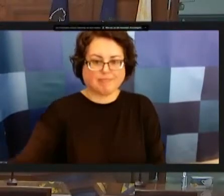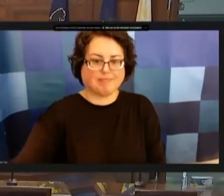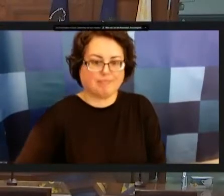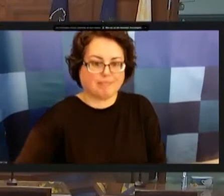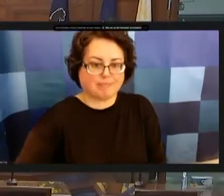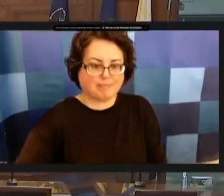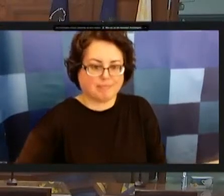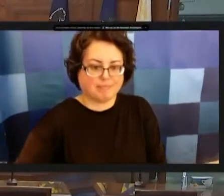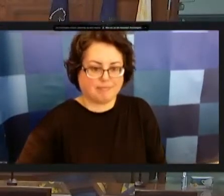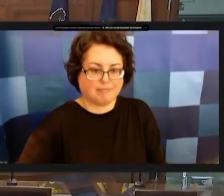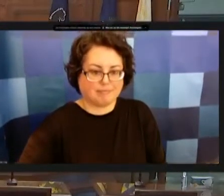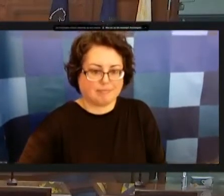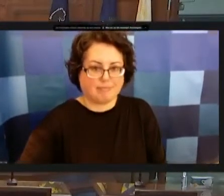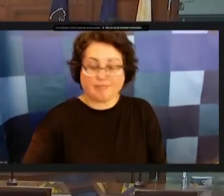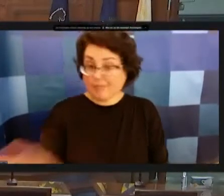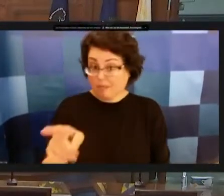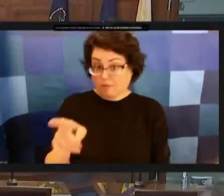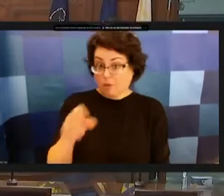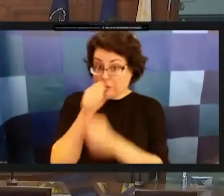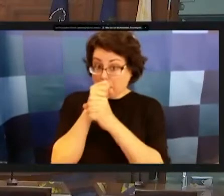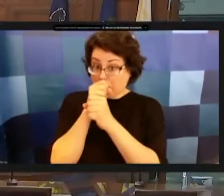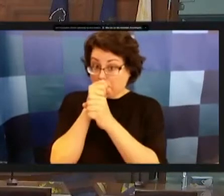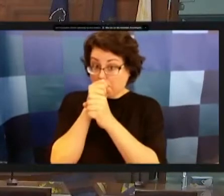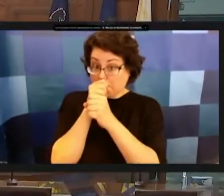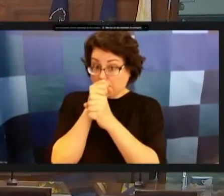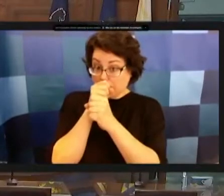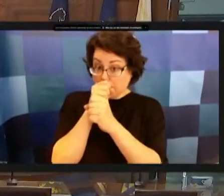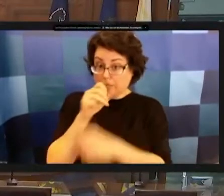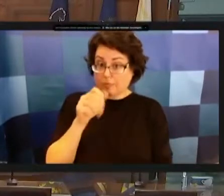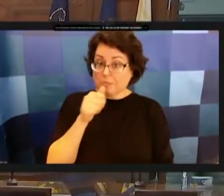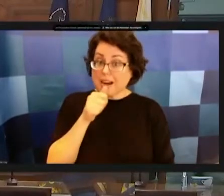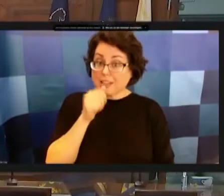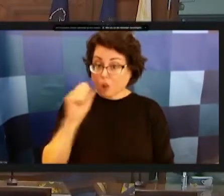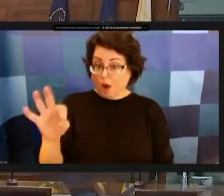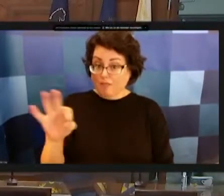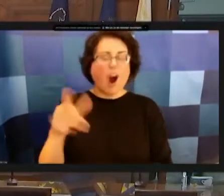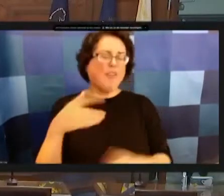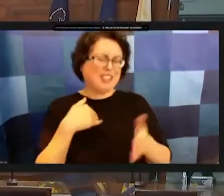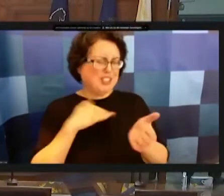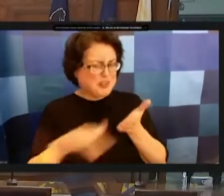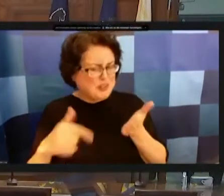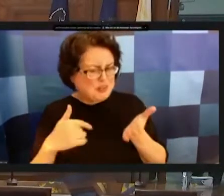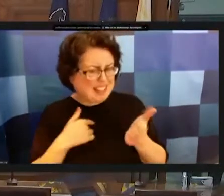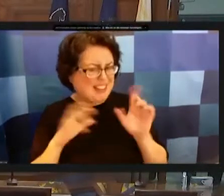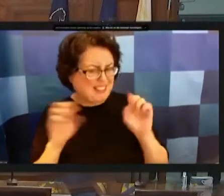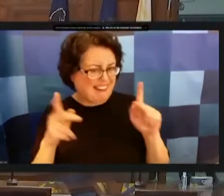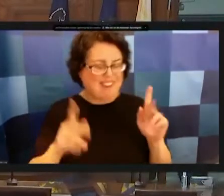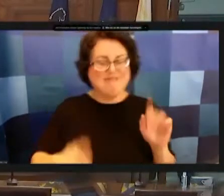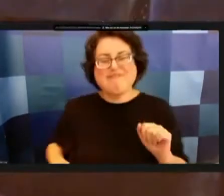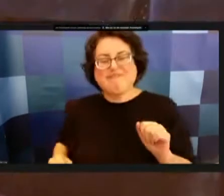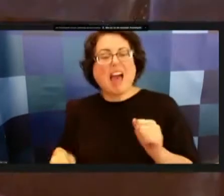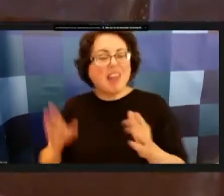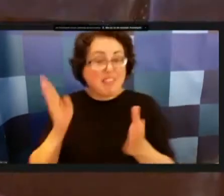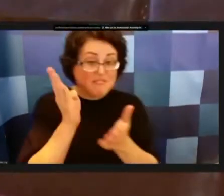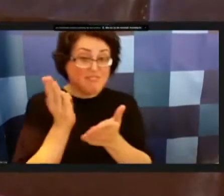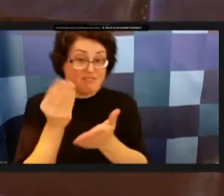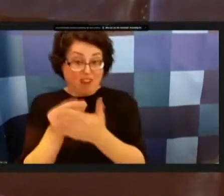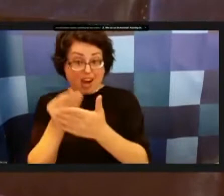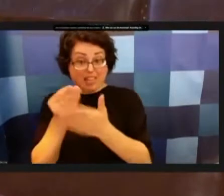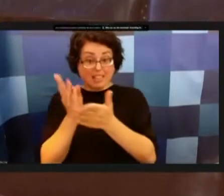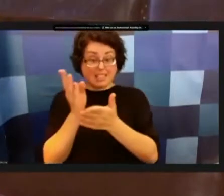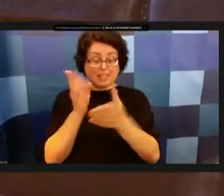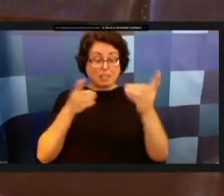mic's off that again excuse me guys um the finance department provides fiscal leadership